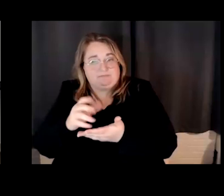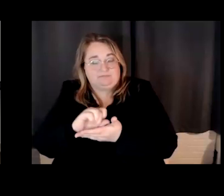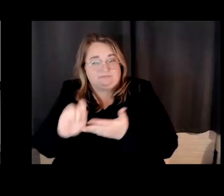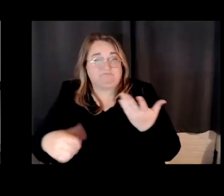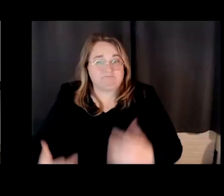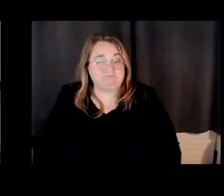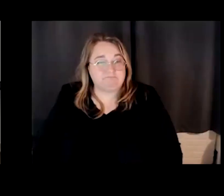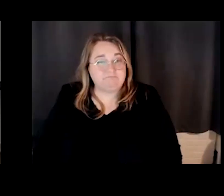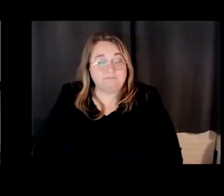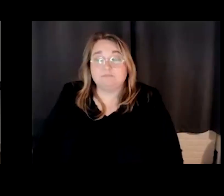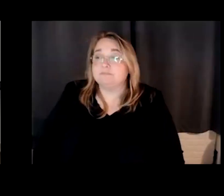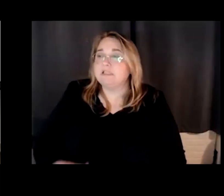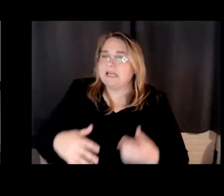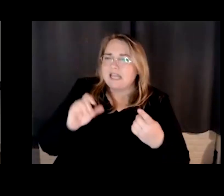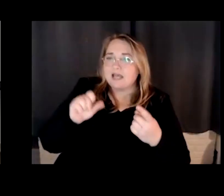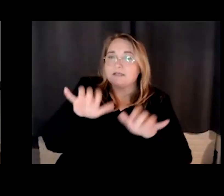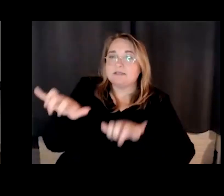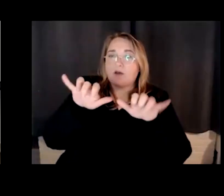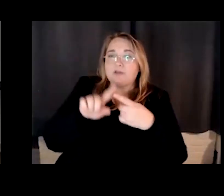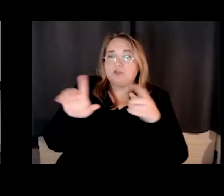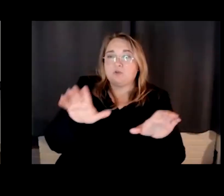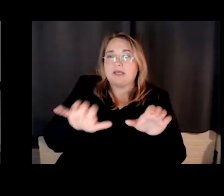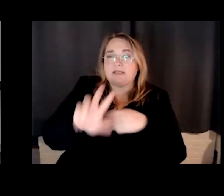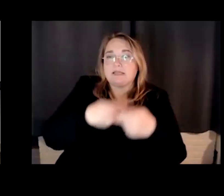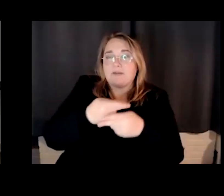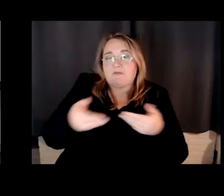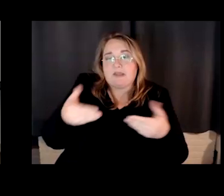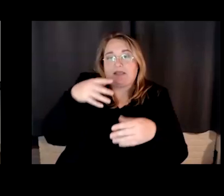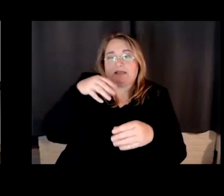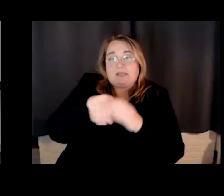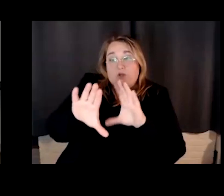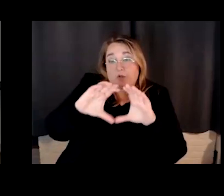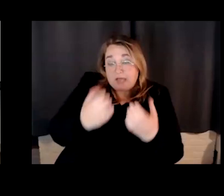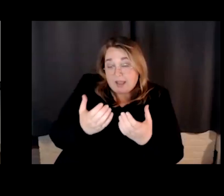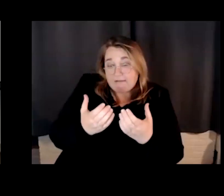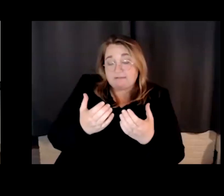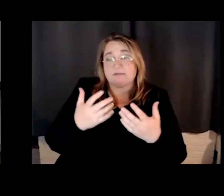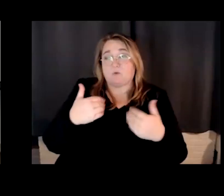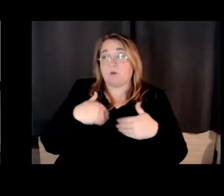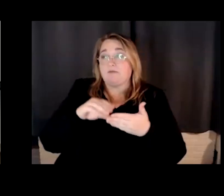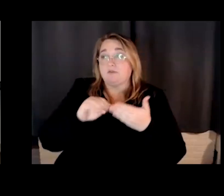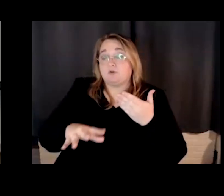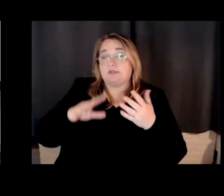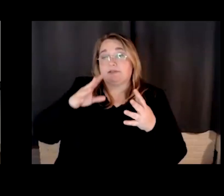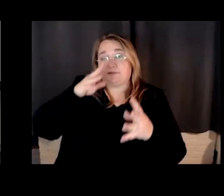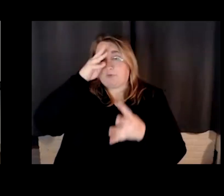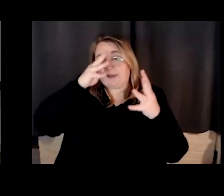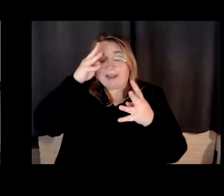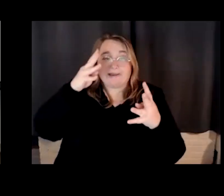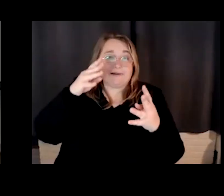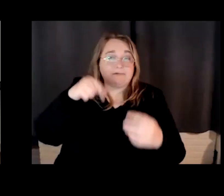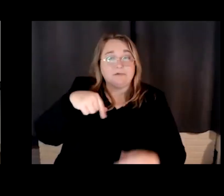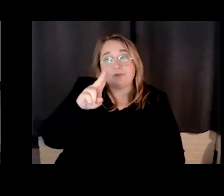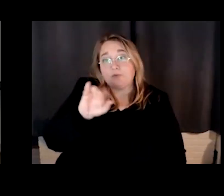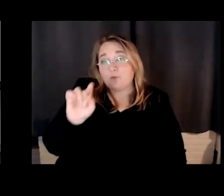common to do that type of thing, like within your class where you have students kind of creating like a quiz or